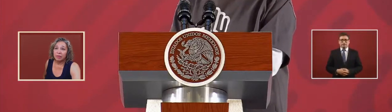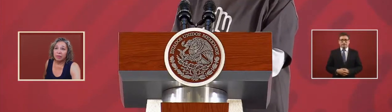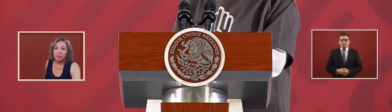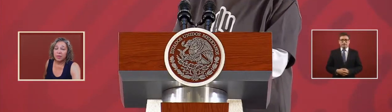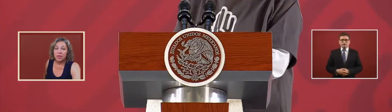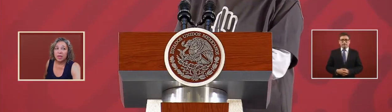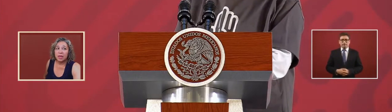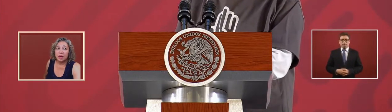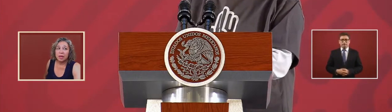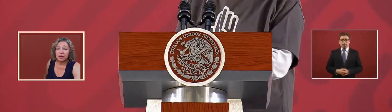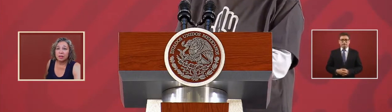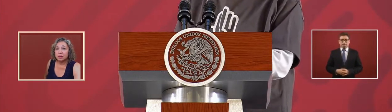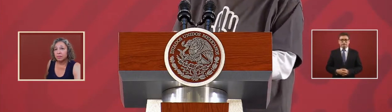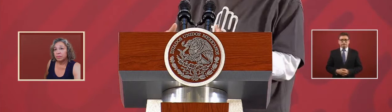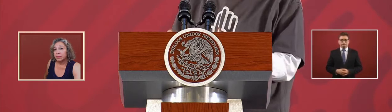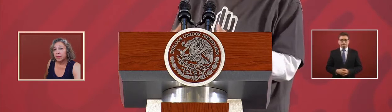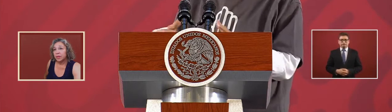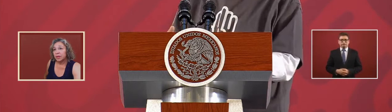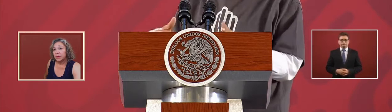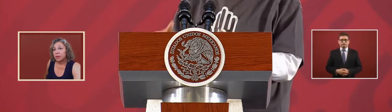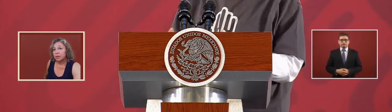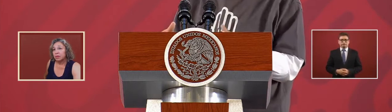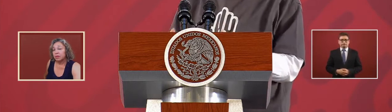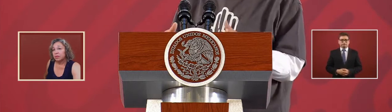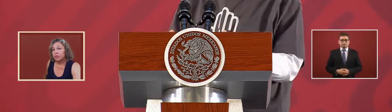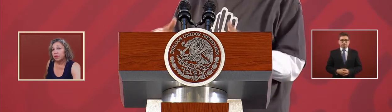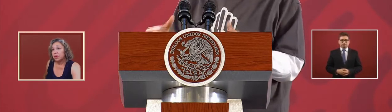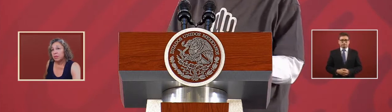from the international